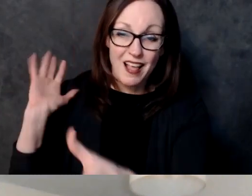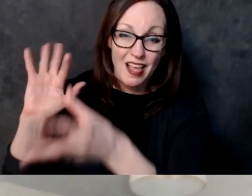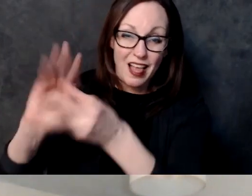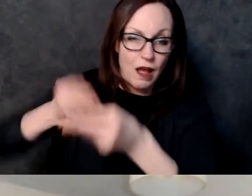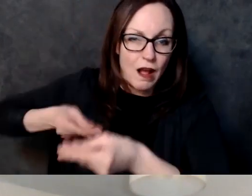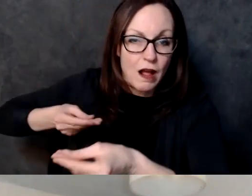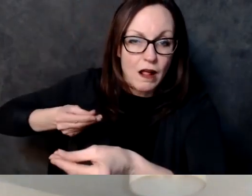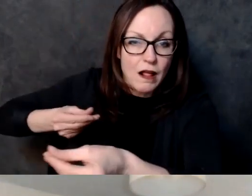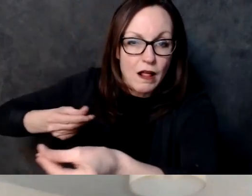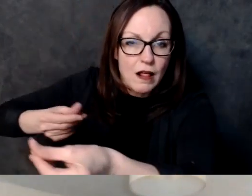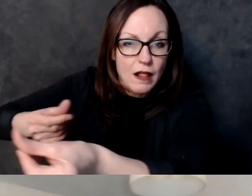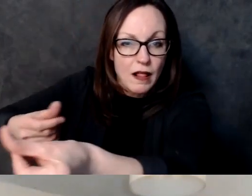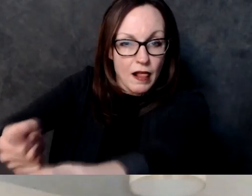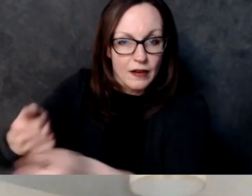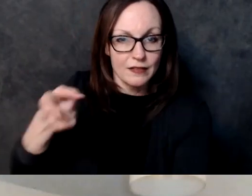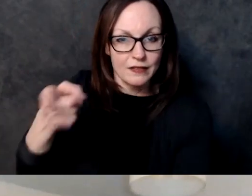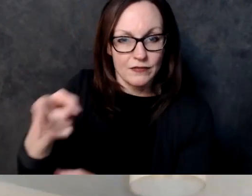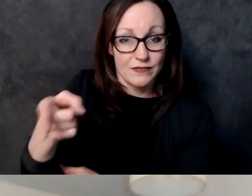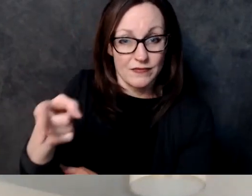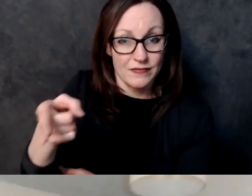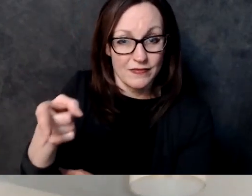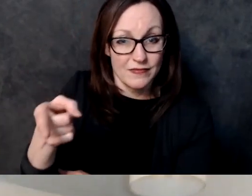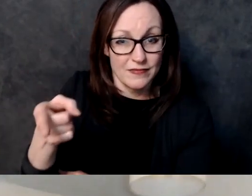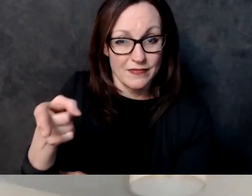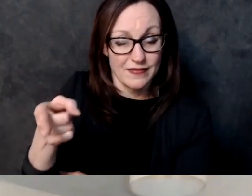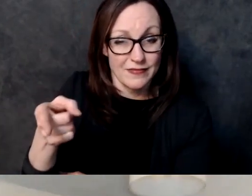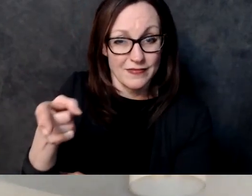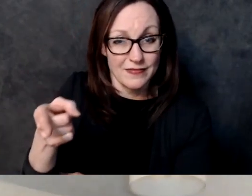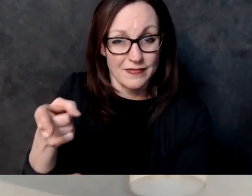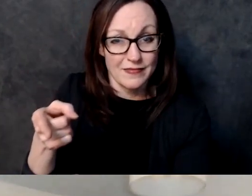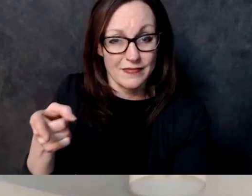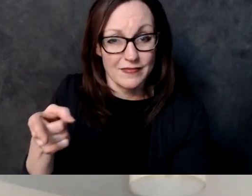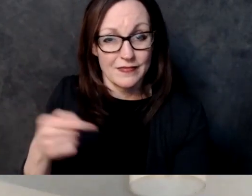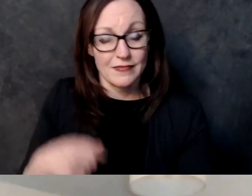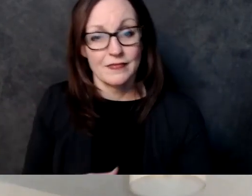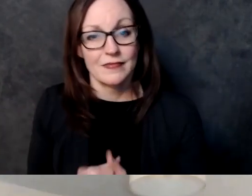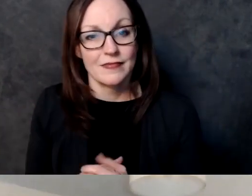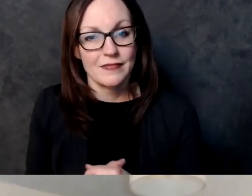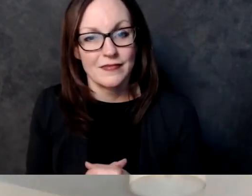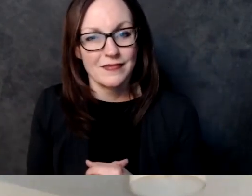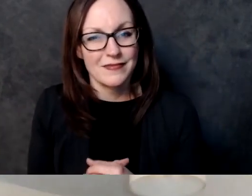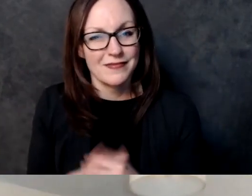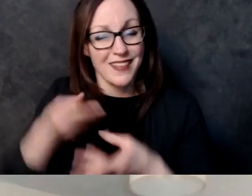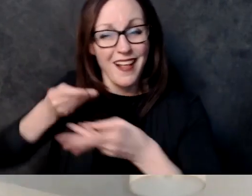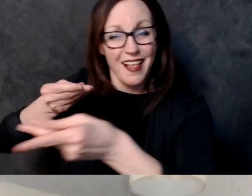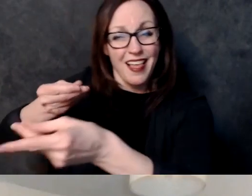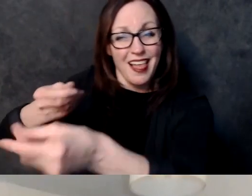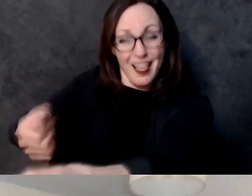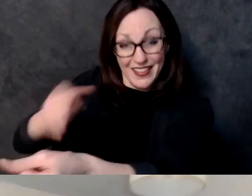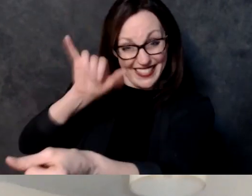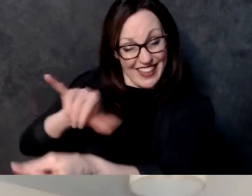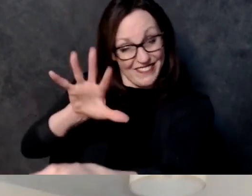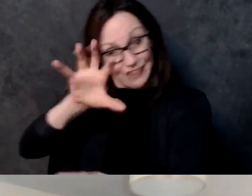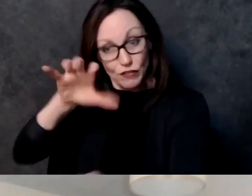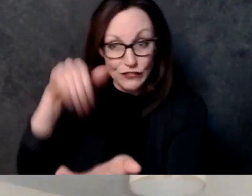responsible and more appropriate so it's a long answer it's something i feel very strongly about quite you know quite frankly on a personal level but